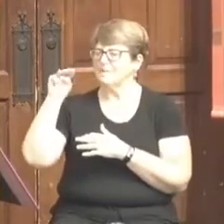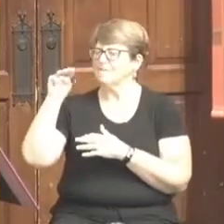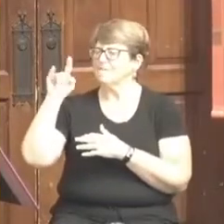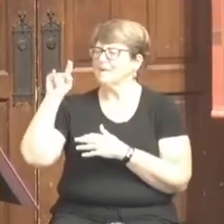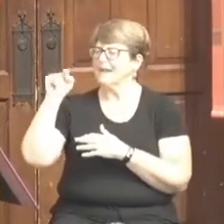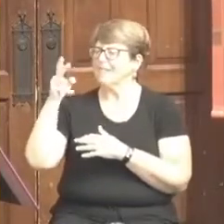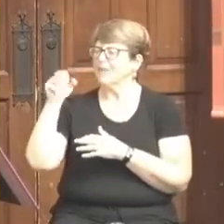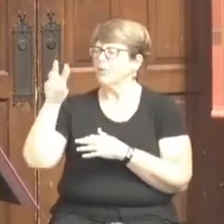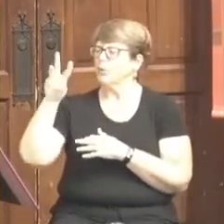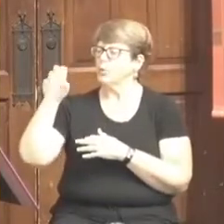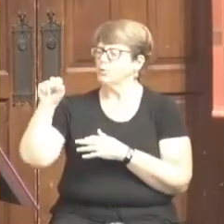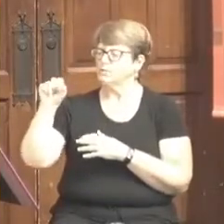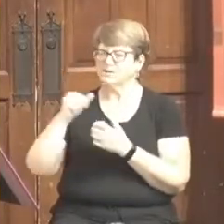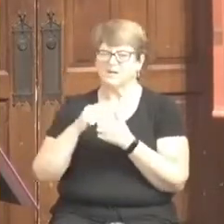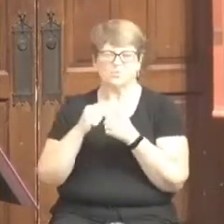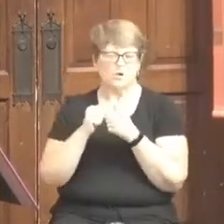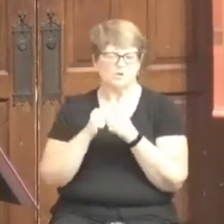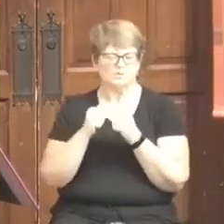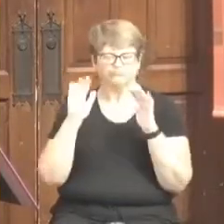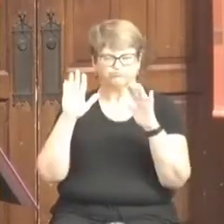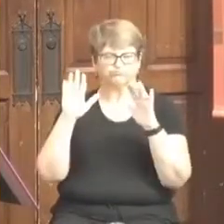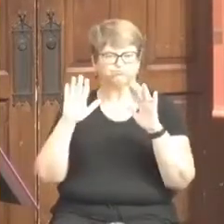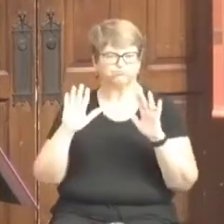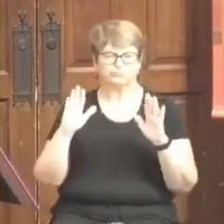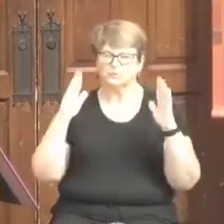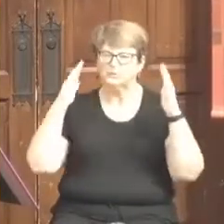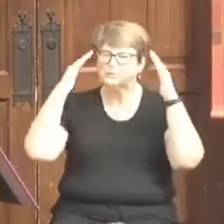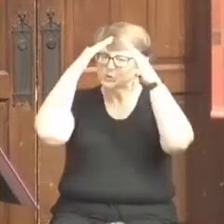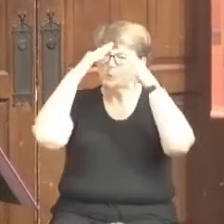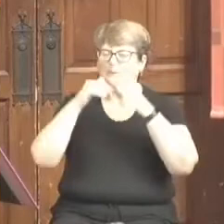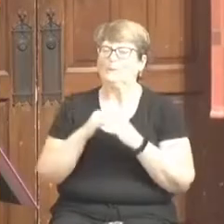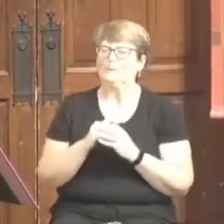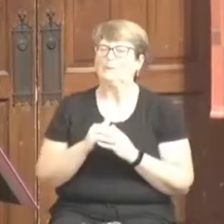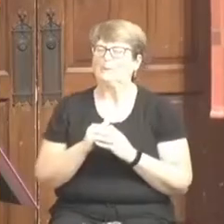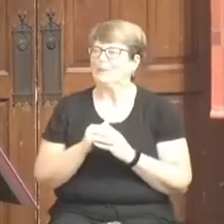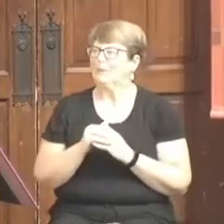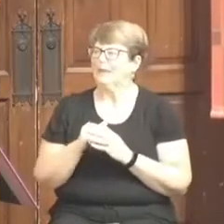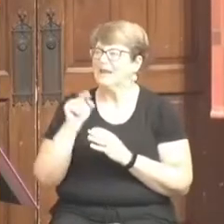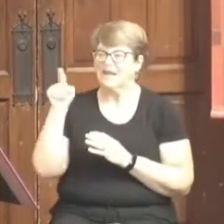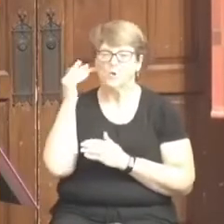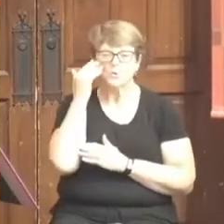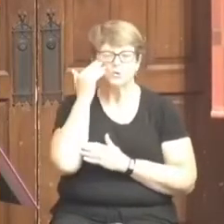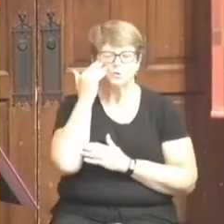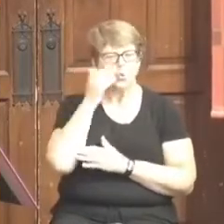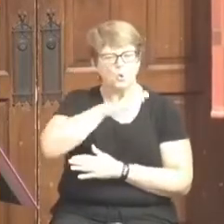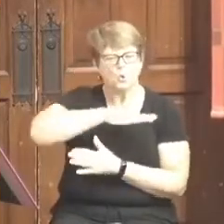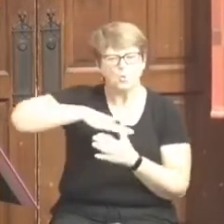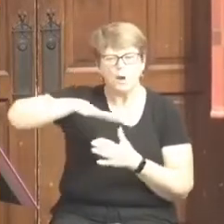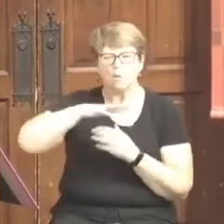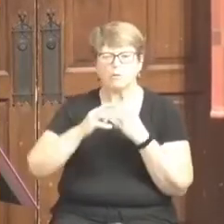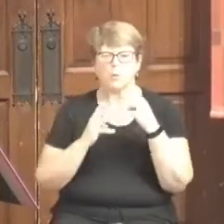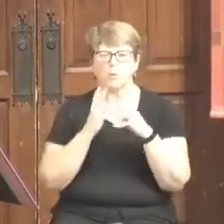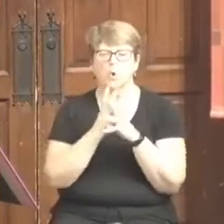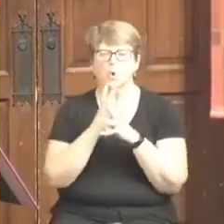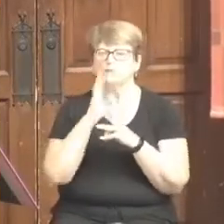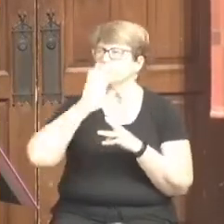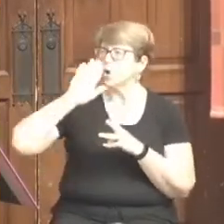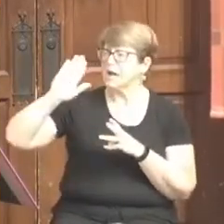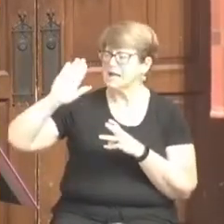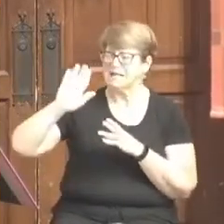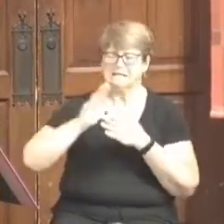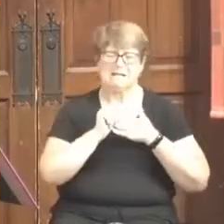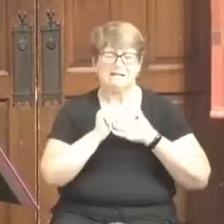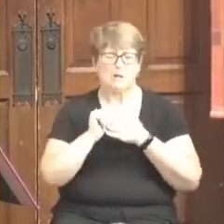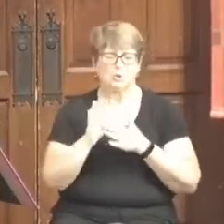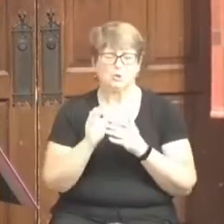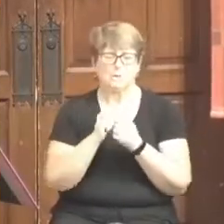giant of a bishop. He was known around the world for his leadership and the work that